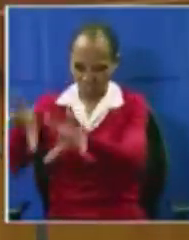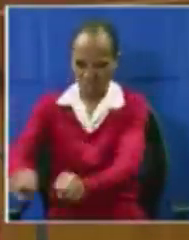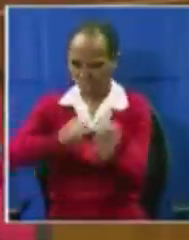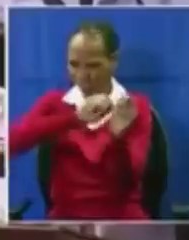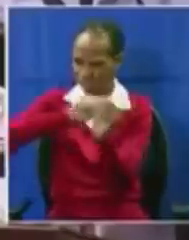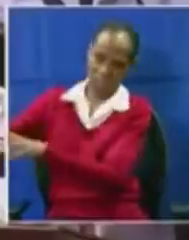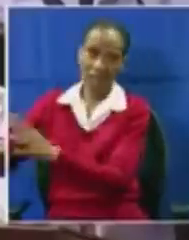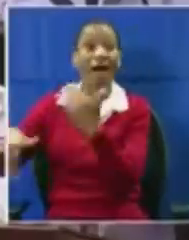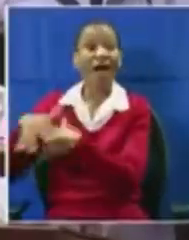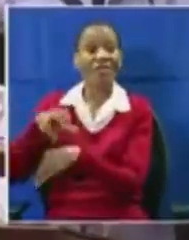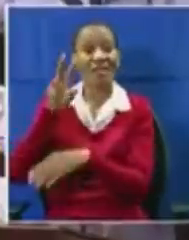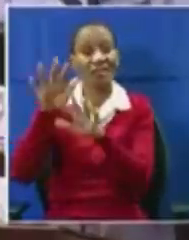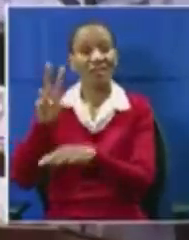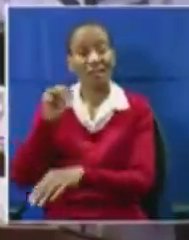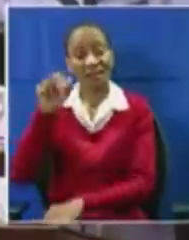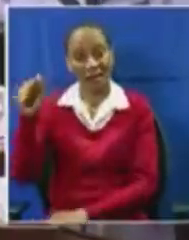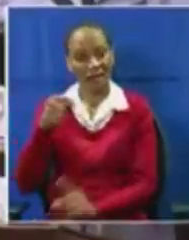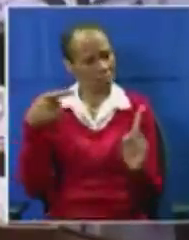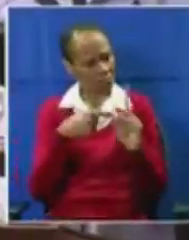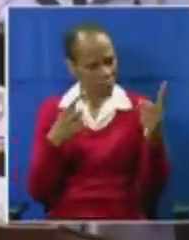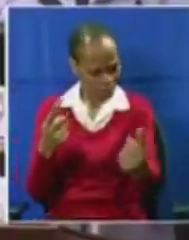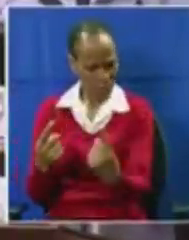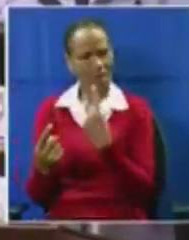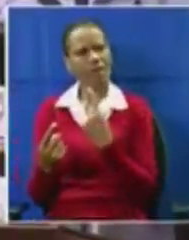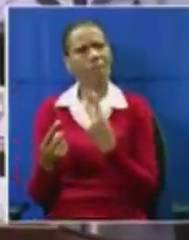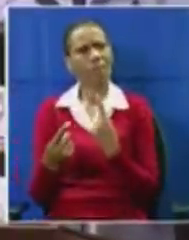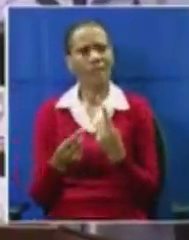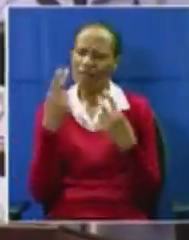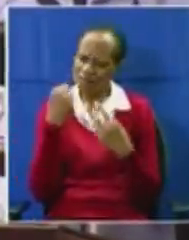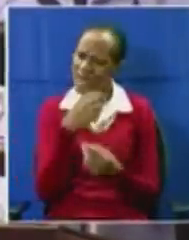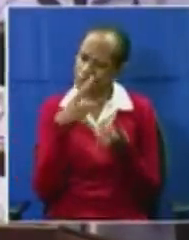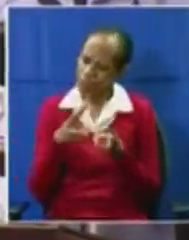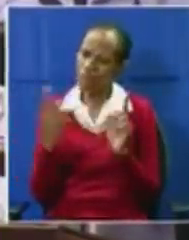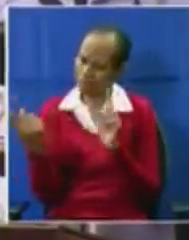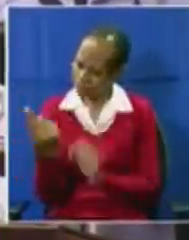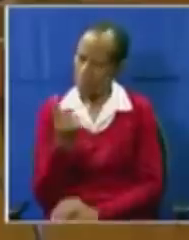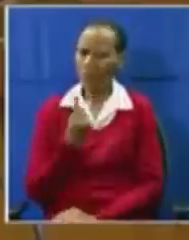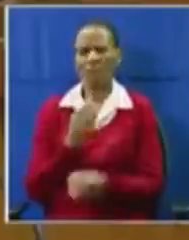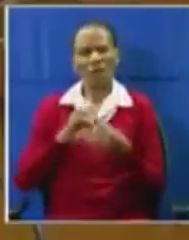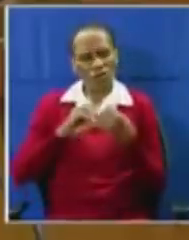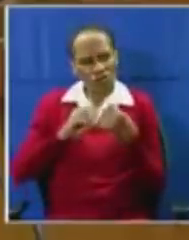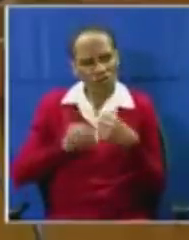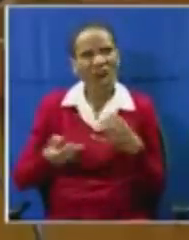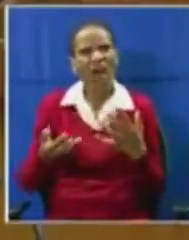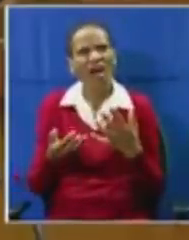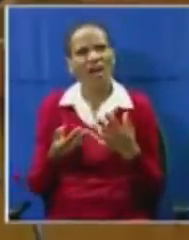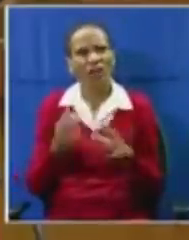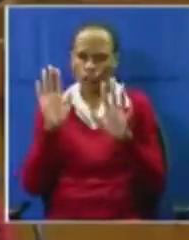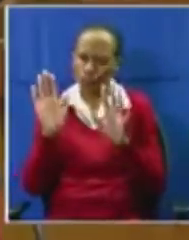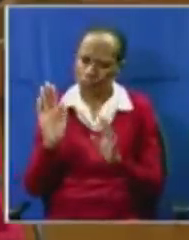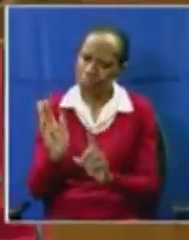us, she approached us in a gentle and kind manner and tried to avoid the inevitable.